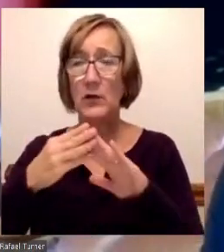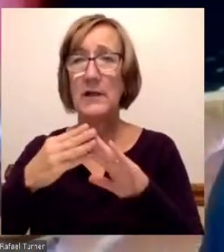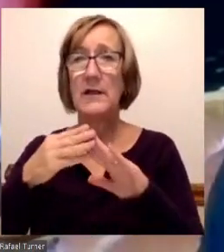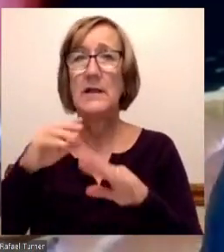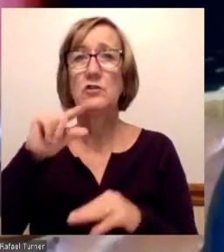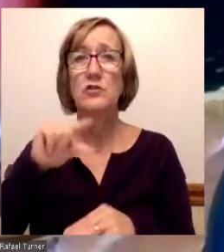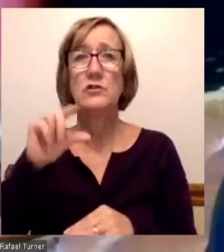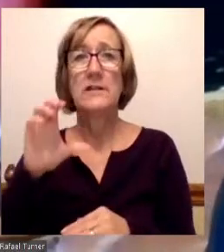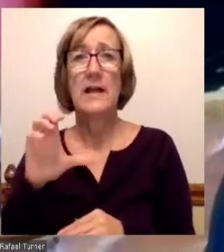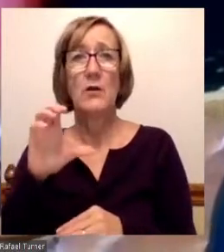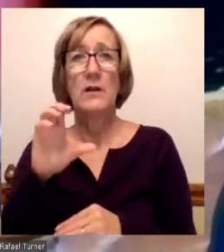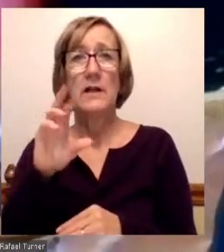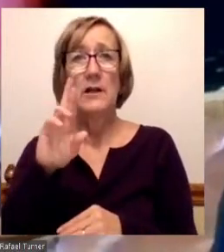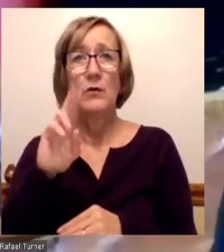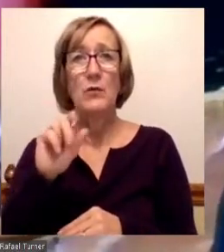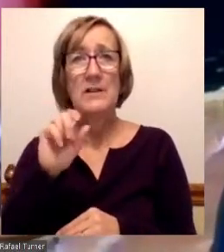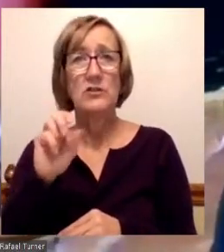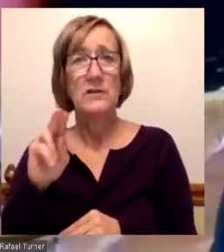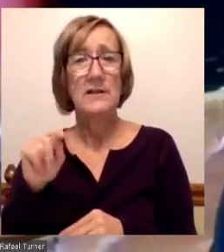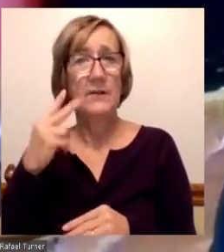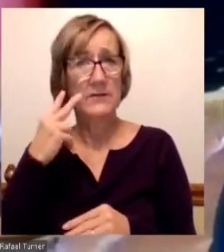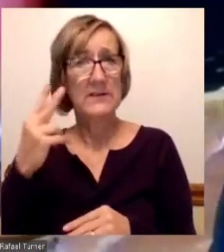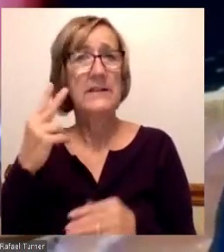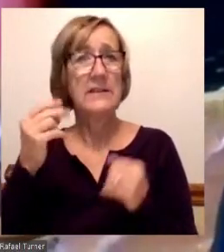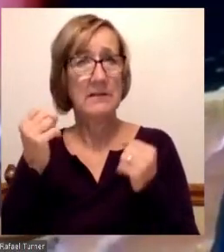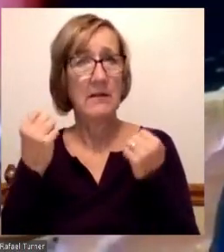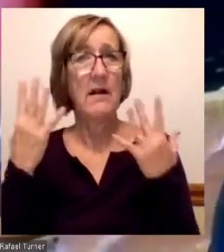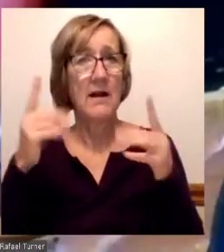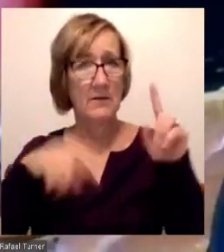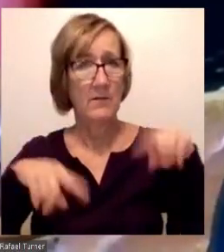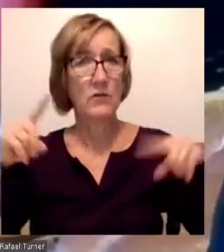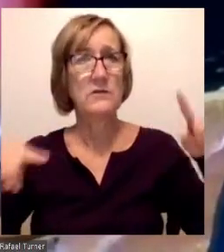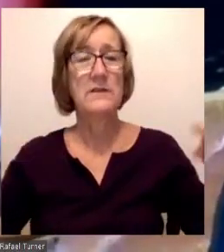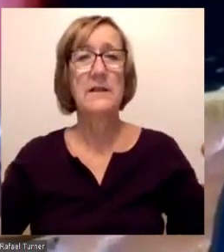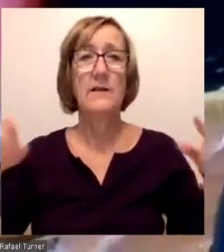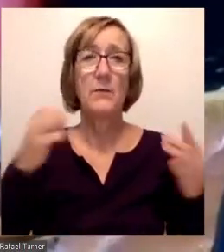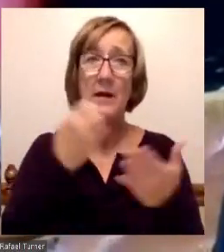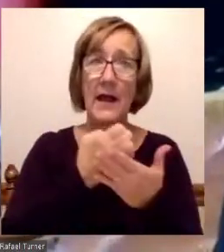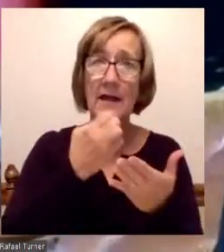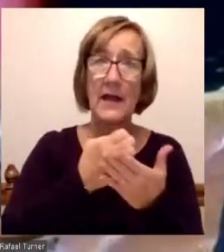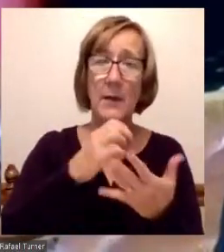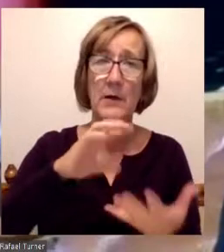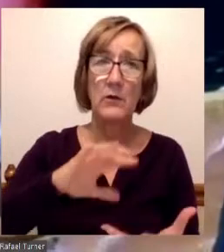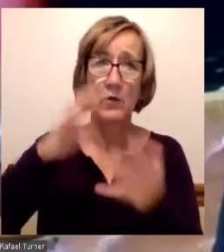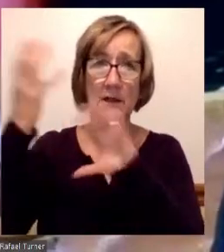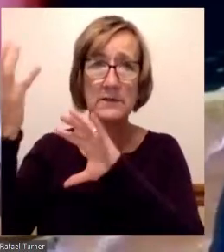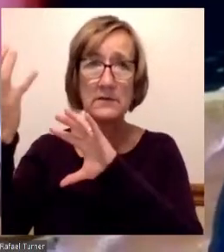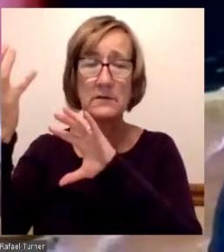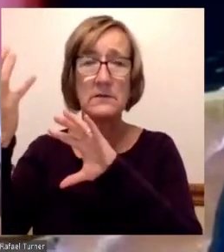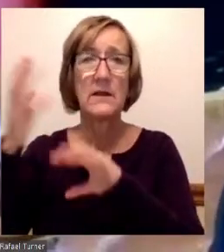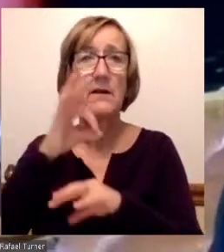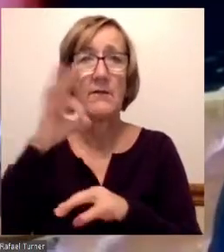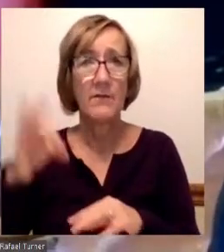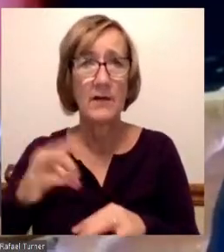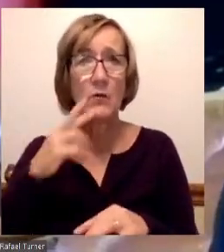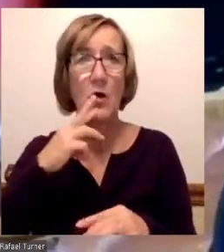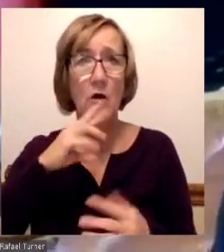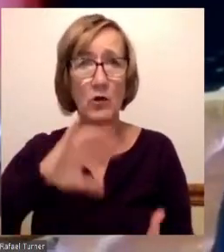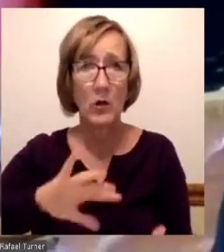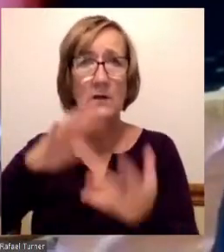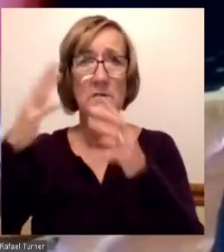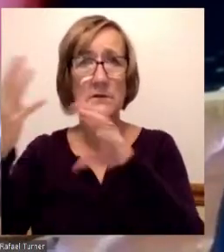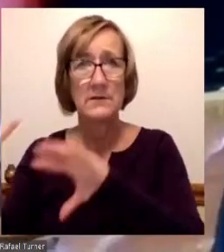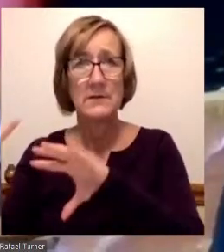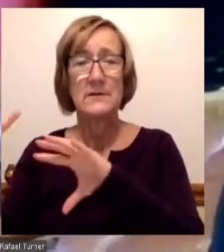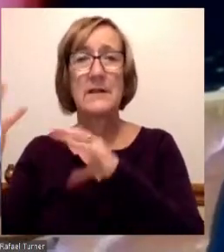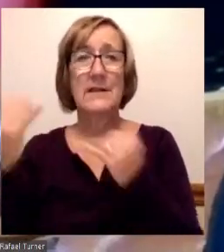more than its fair share of adversity from the economic crisis to the Flint water crisis and now